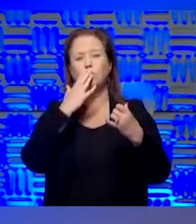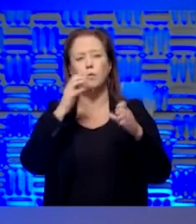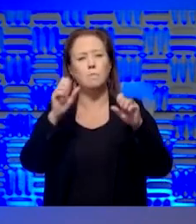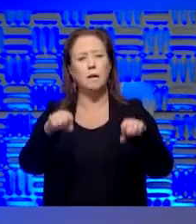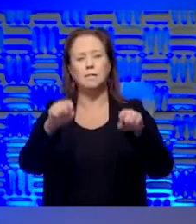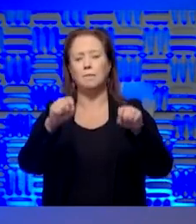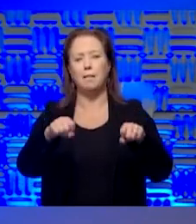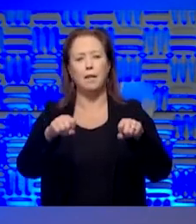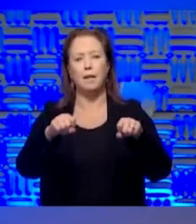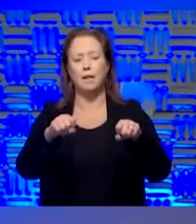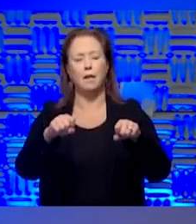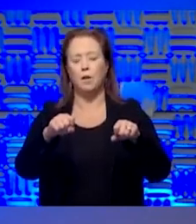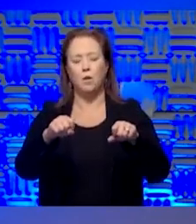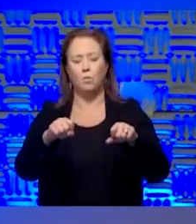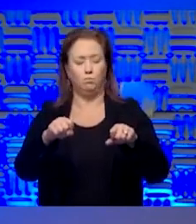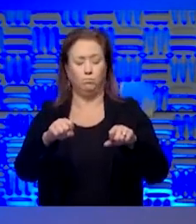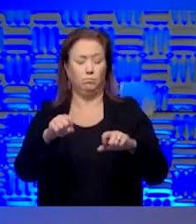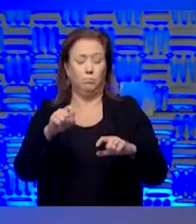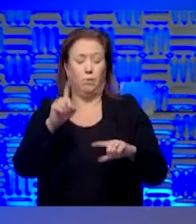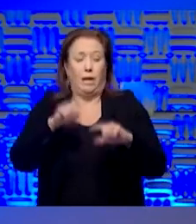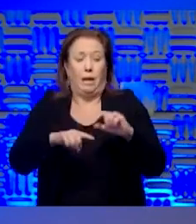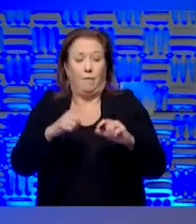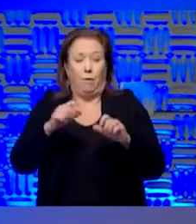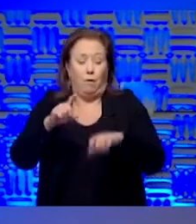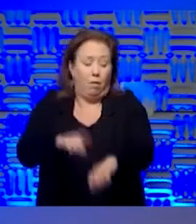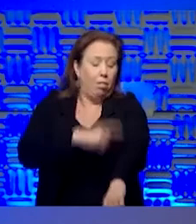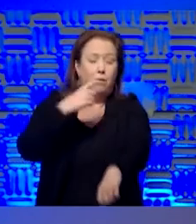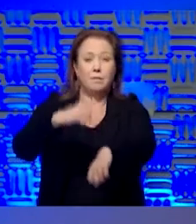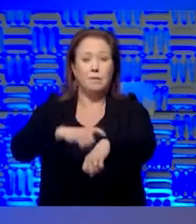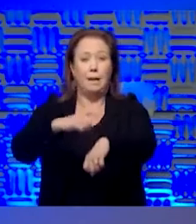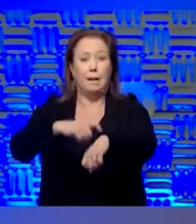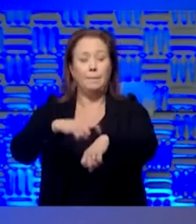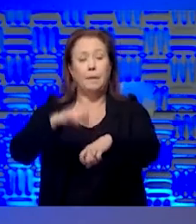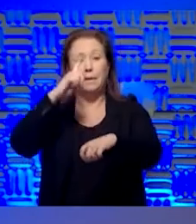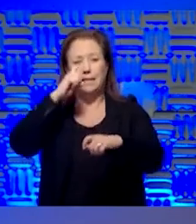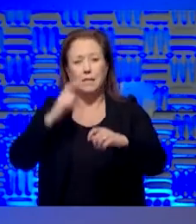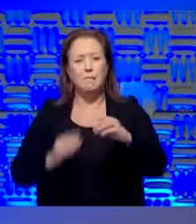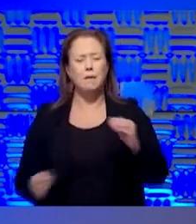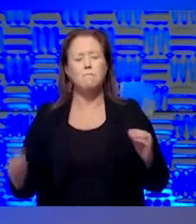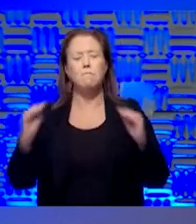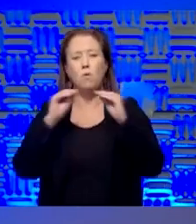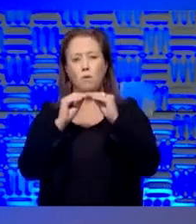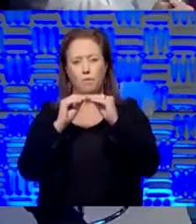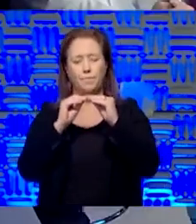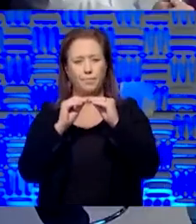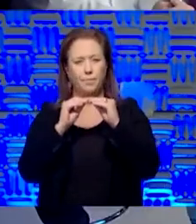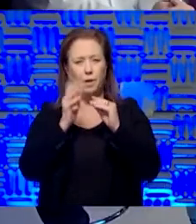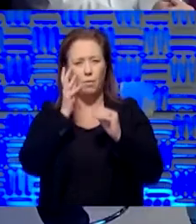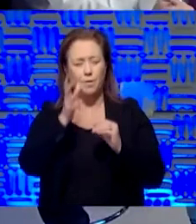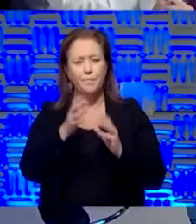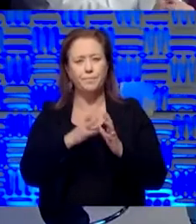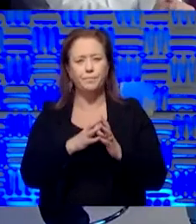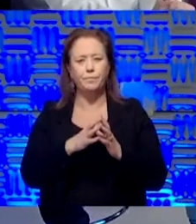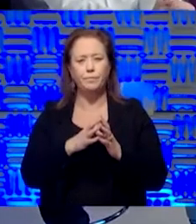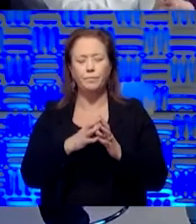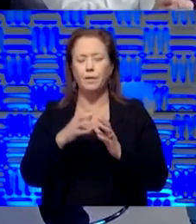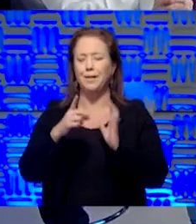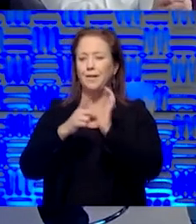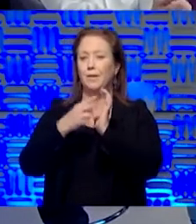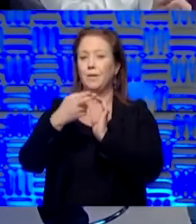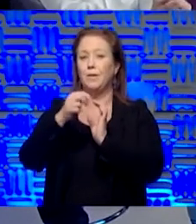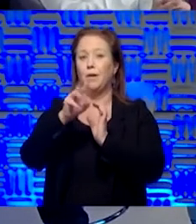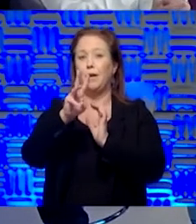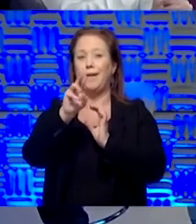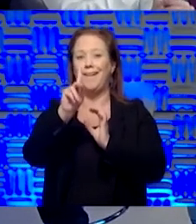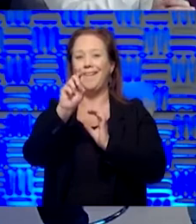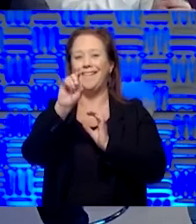that for a long time. Because this will just be even more rampant than it is now. Yeah. And remember, you can see Hawkeye in person